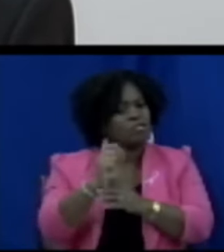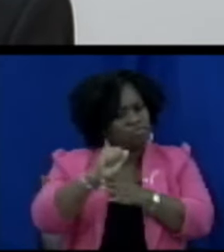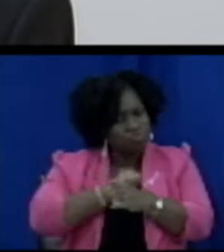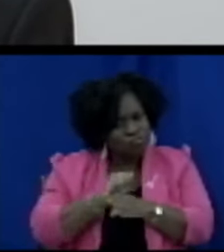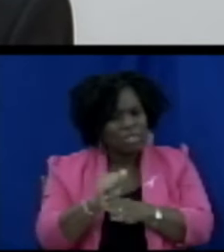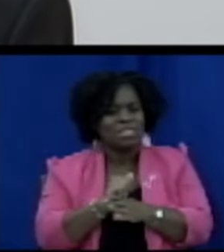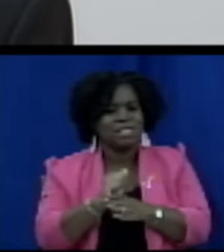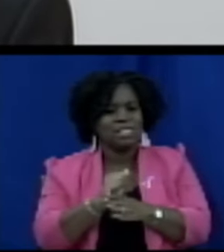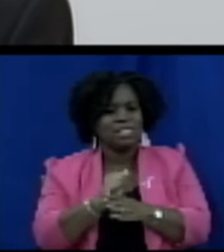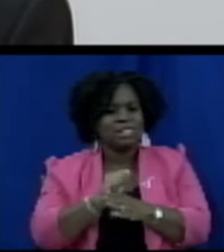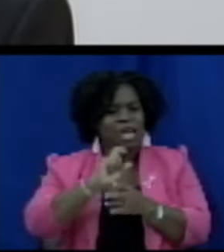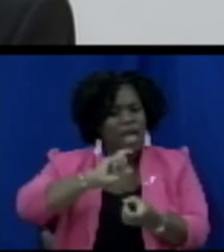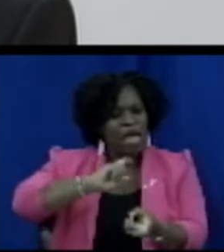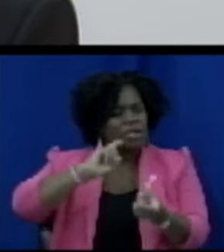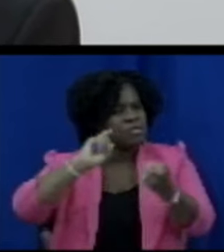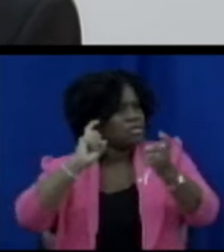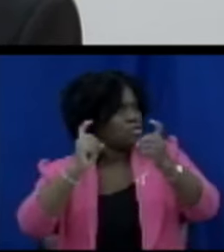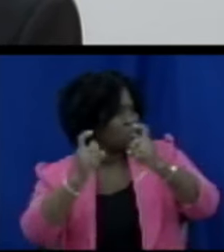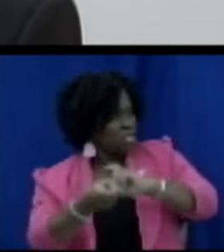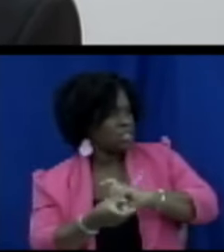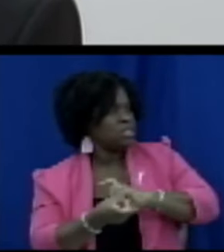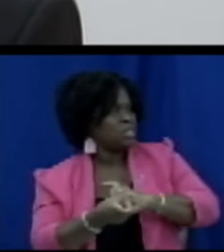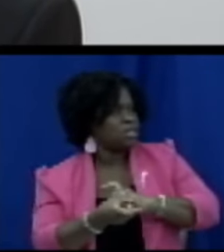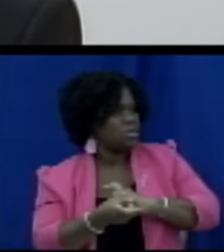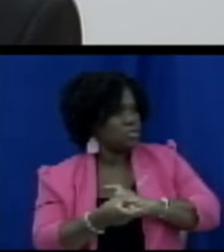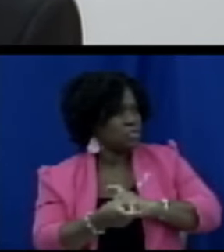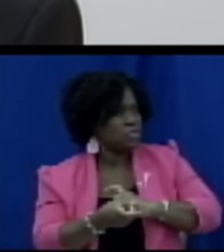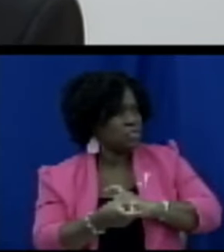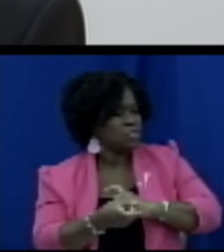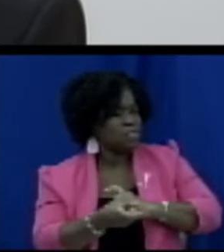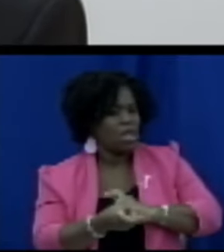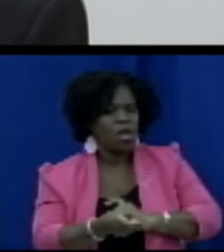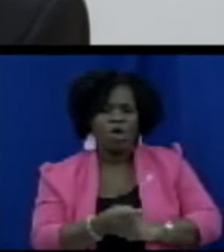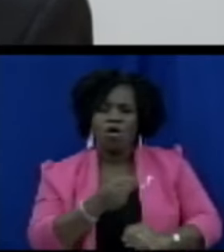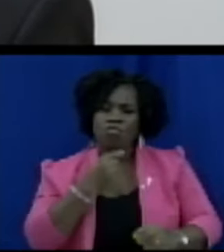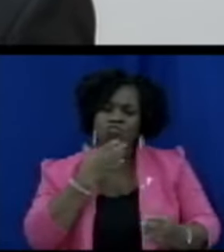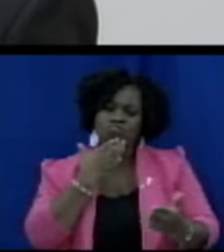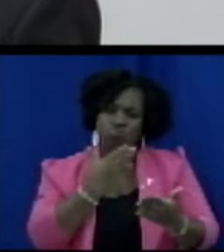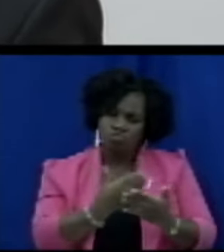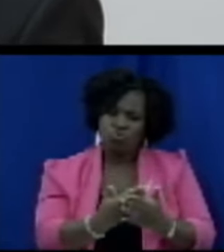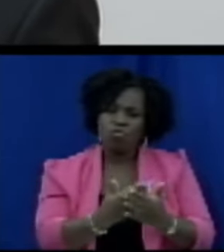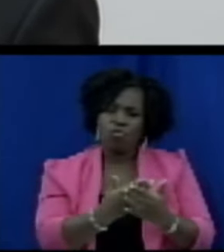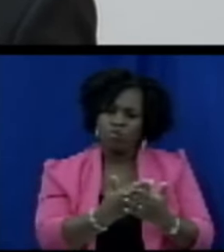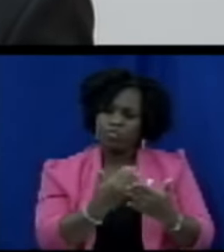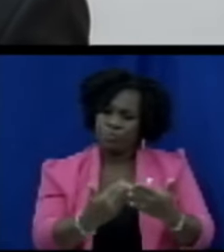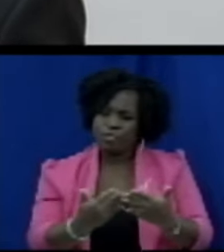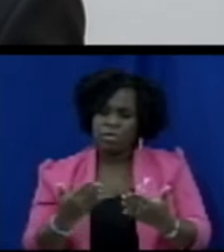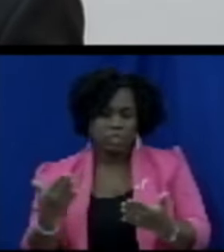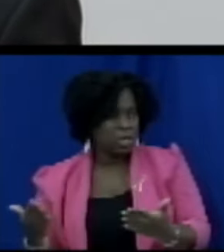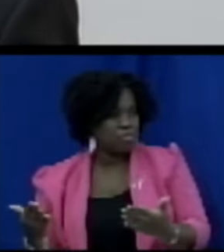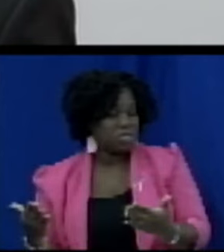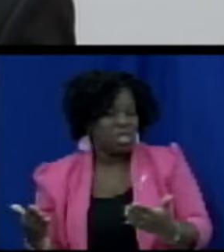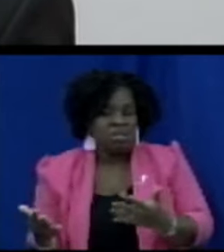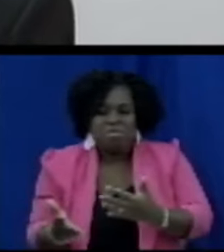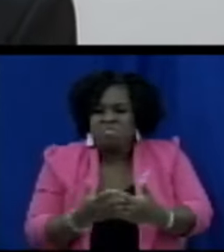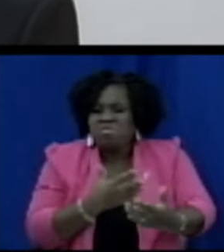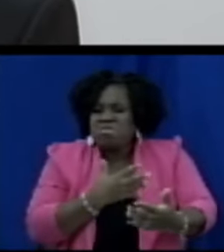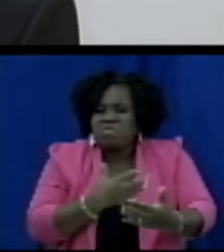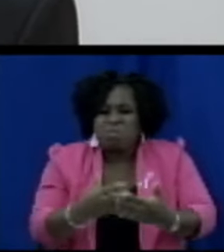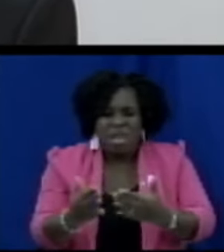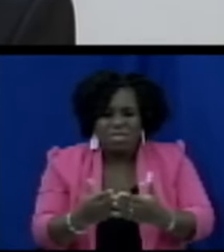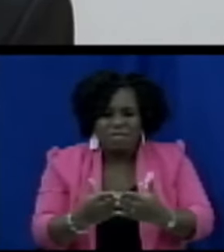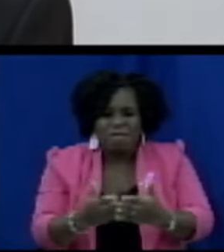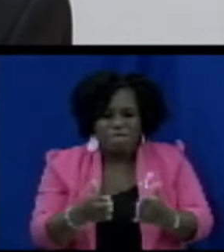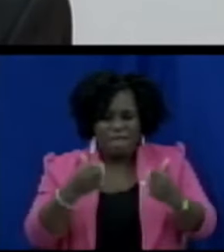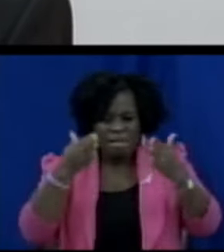and unfair contract terms and wherever we are emphasizing wherever